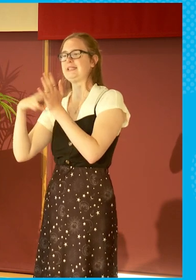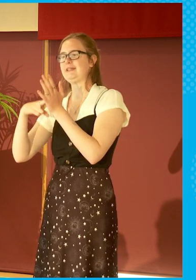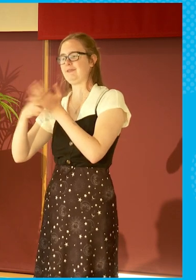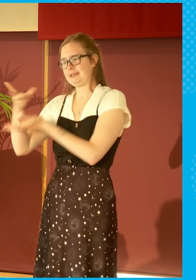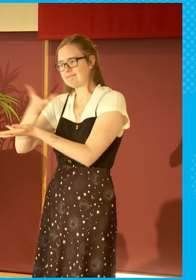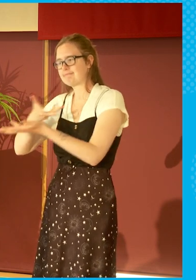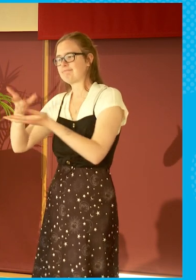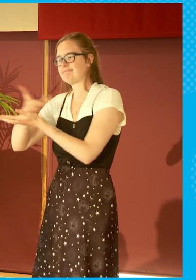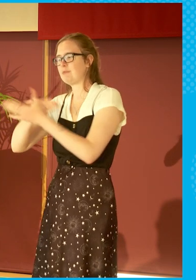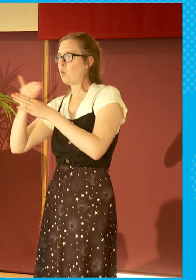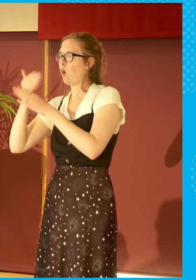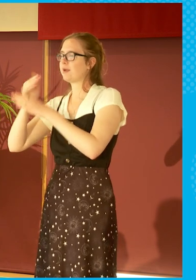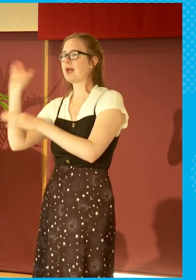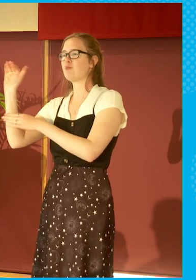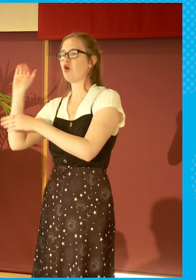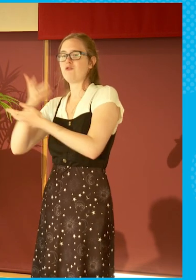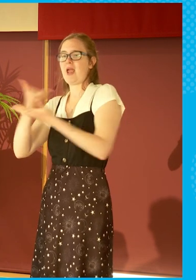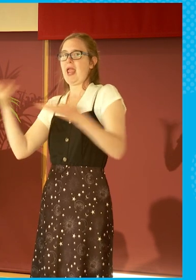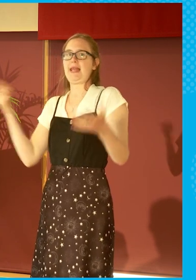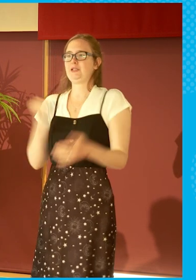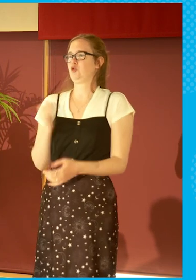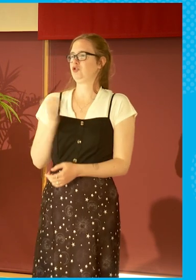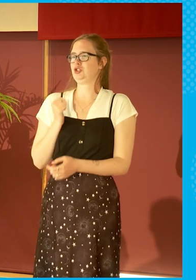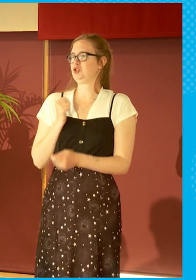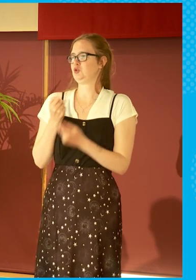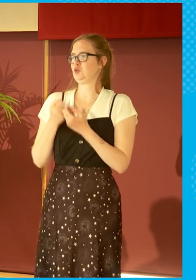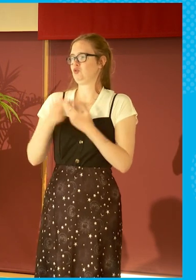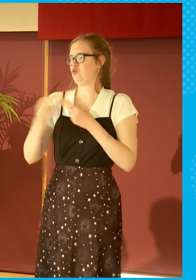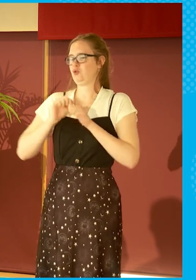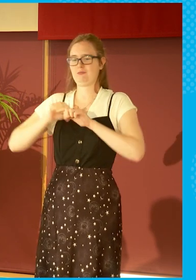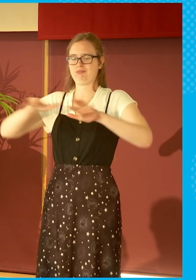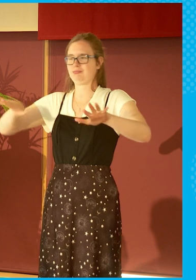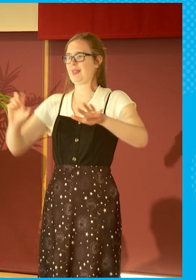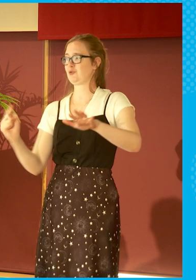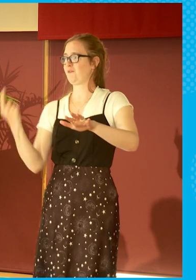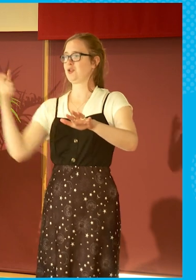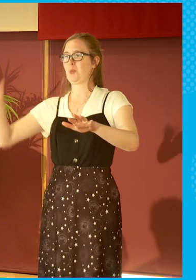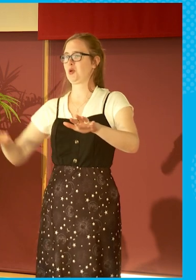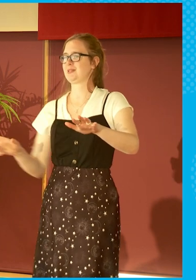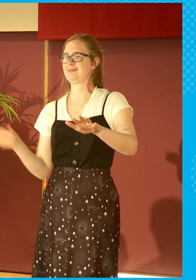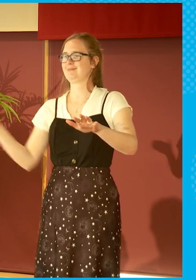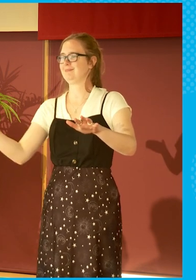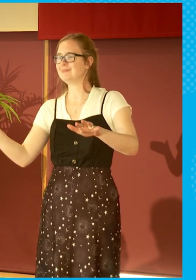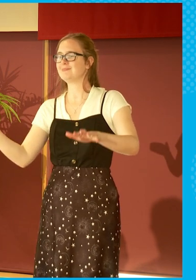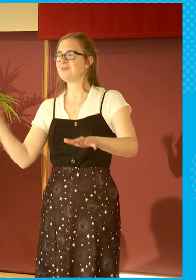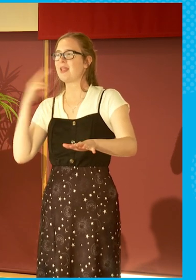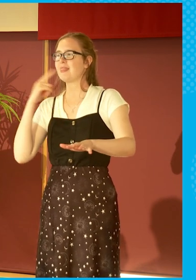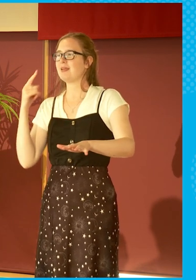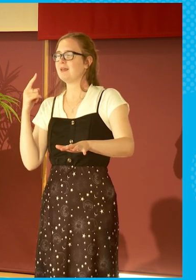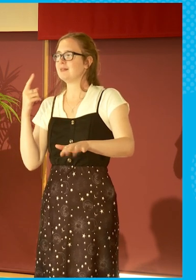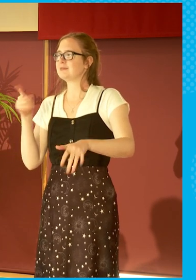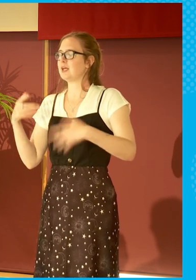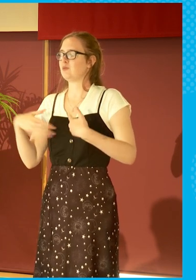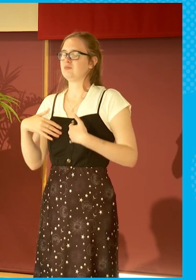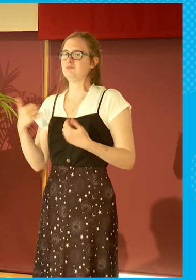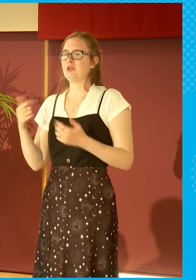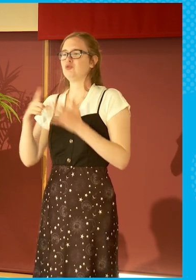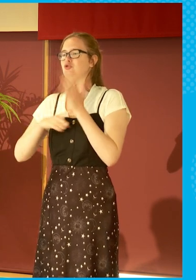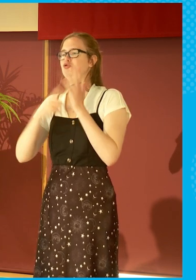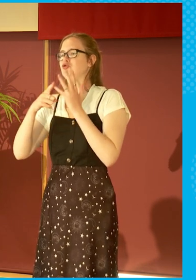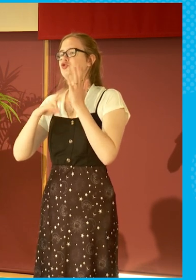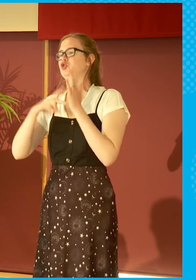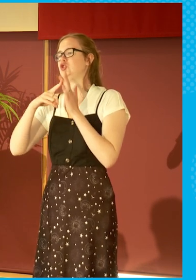working abroad for any of the Scottish news providers, television news providers in many, many years. That was Jean McKenzie,